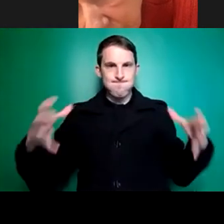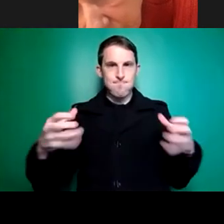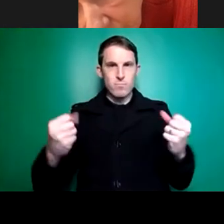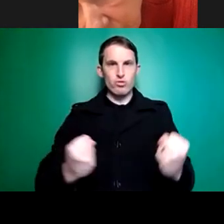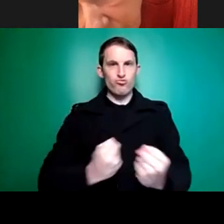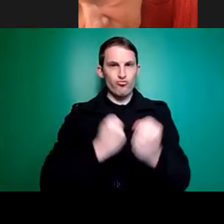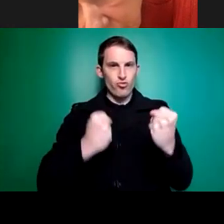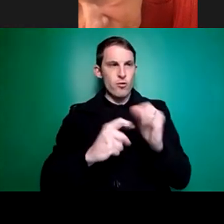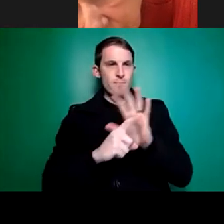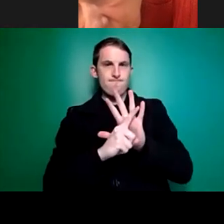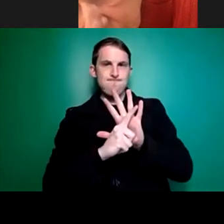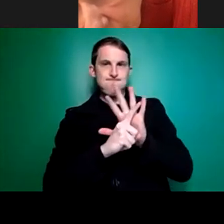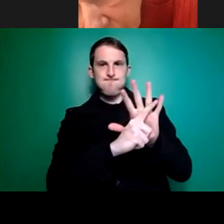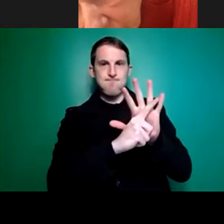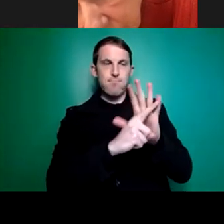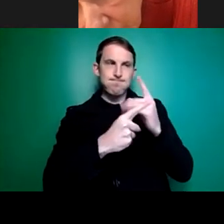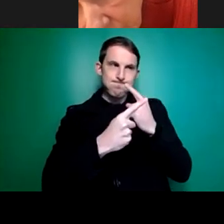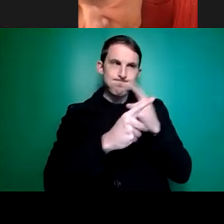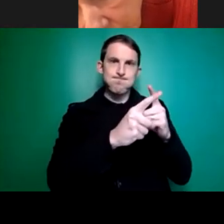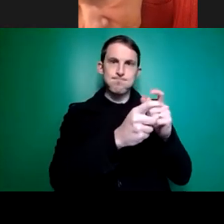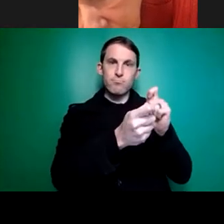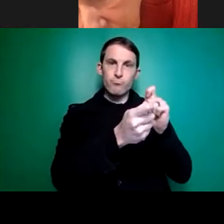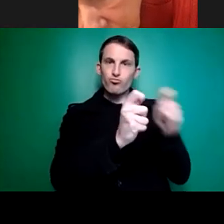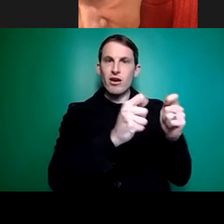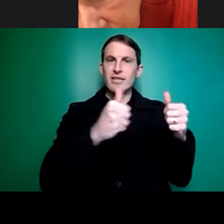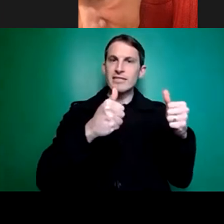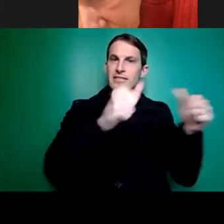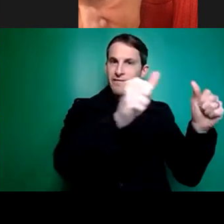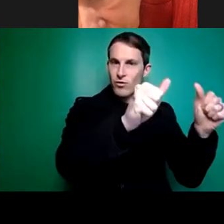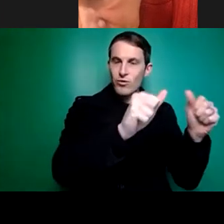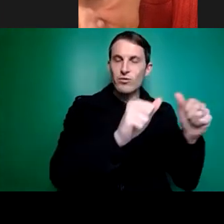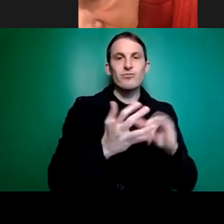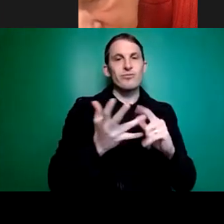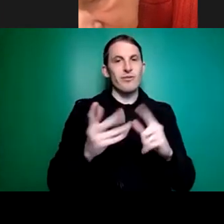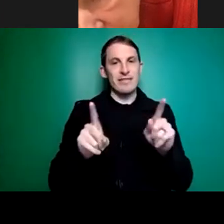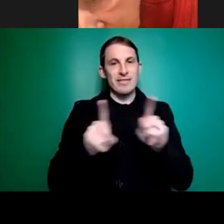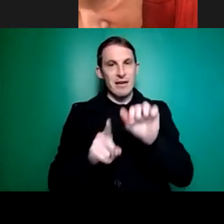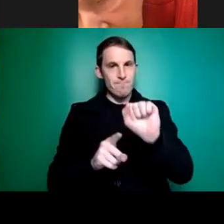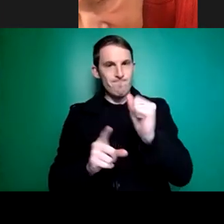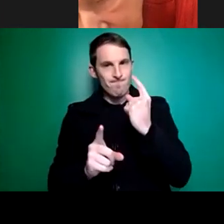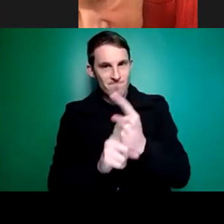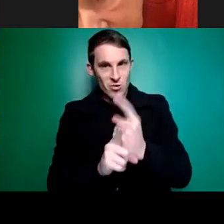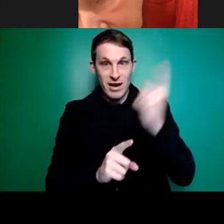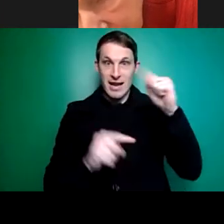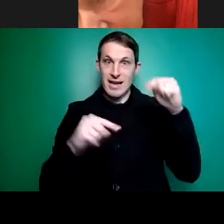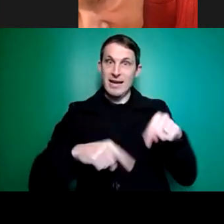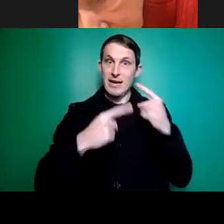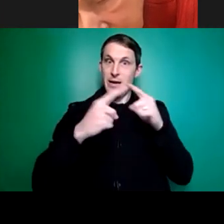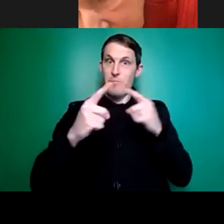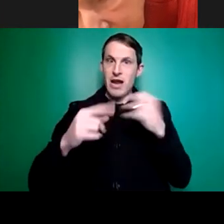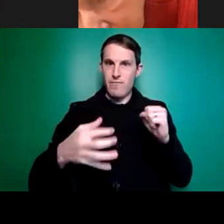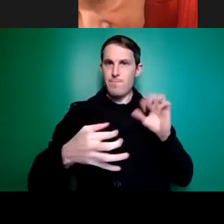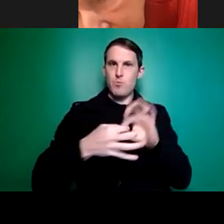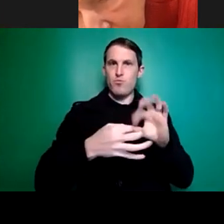these sorts of campaigns successful. So I'm glad that you've outlined that part of the